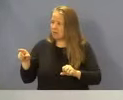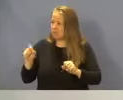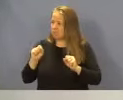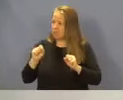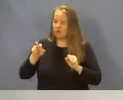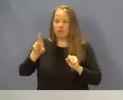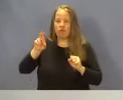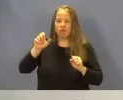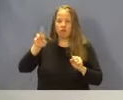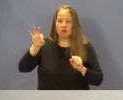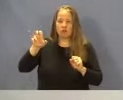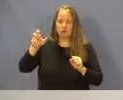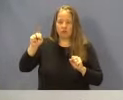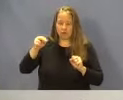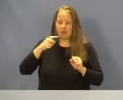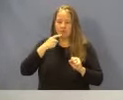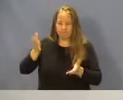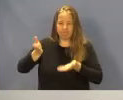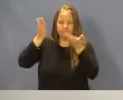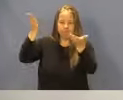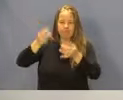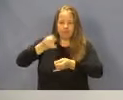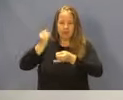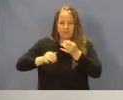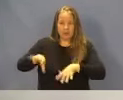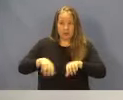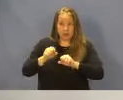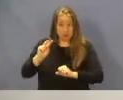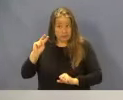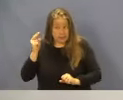Roger Folson made the motion for final adoption. Is there a second?